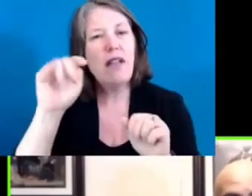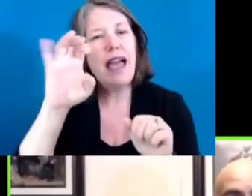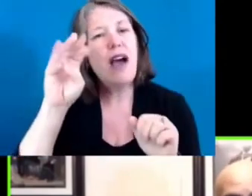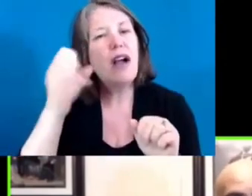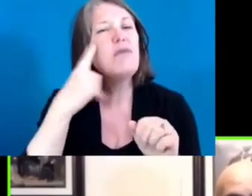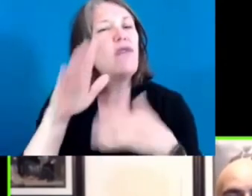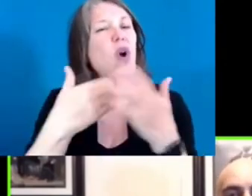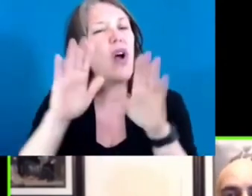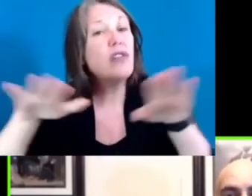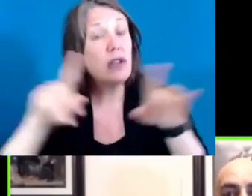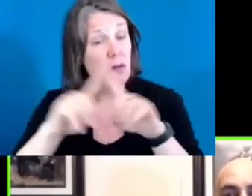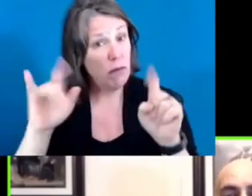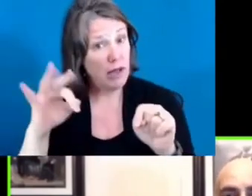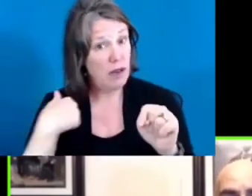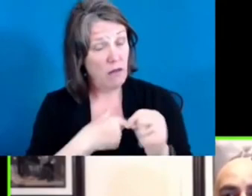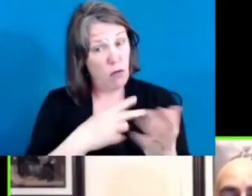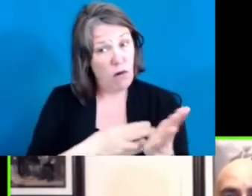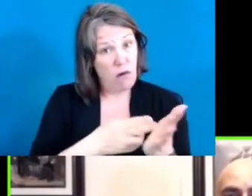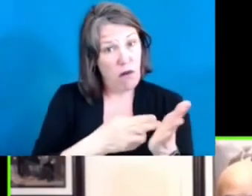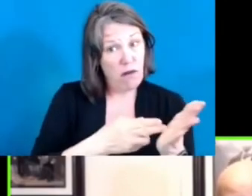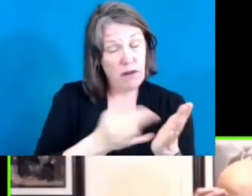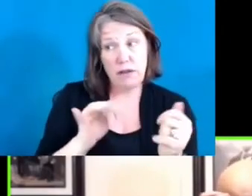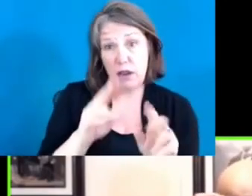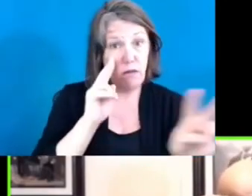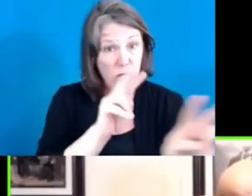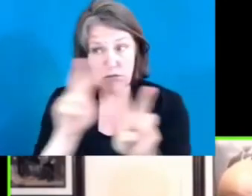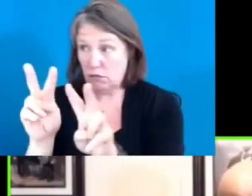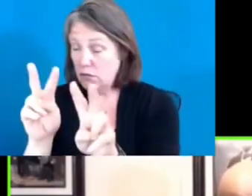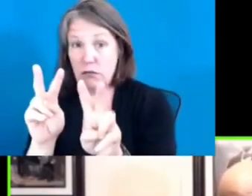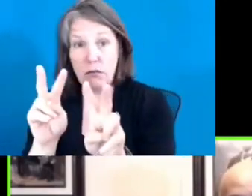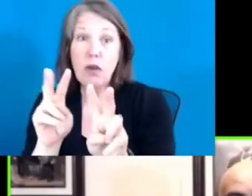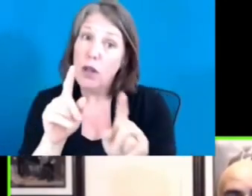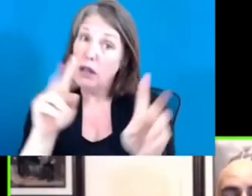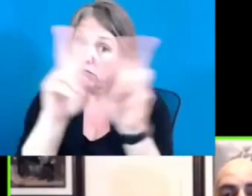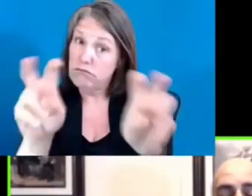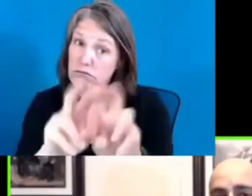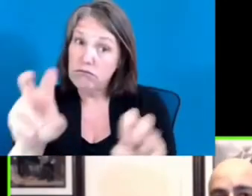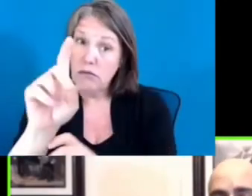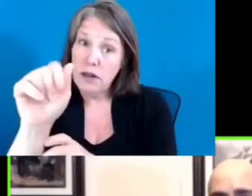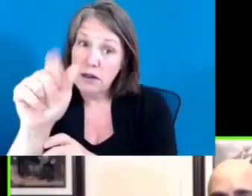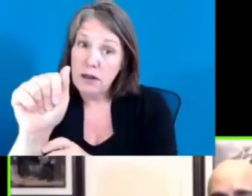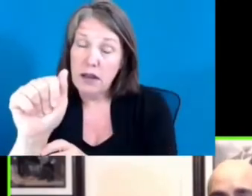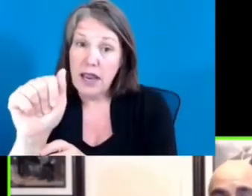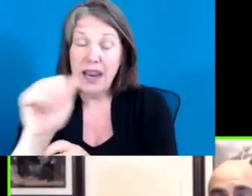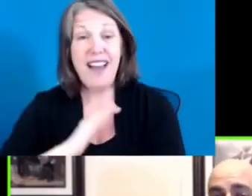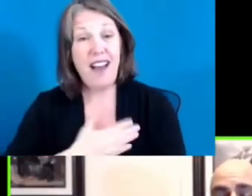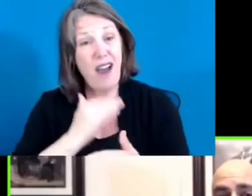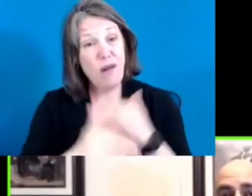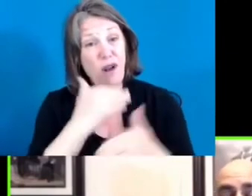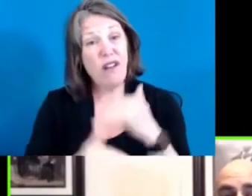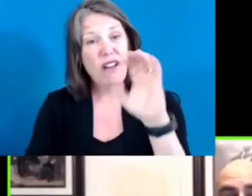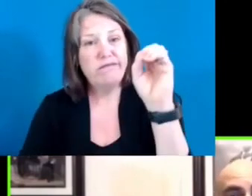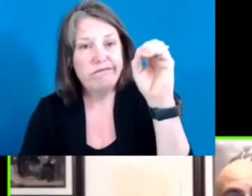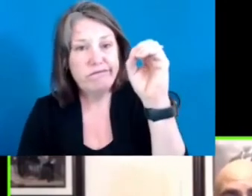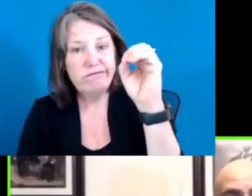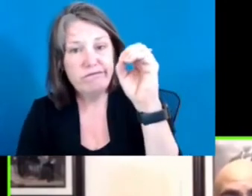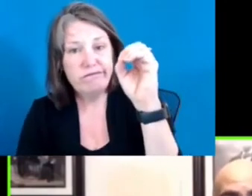objectively at the data, we have made zero progress, zero progress in closing those gaps. And these gaps